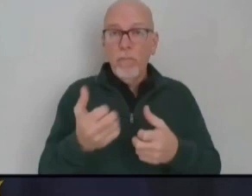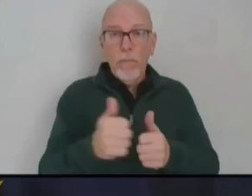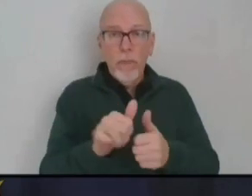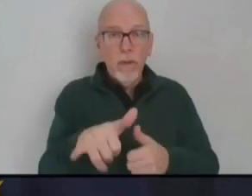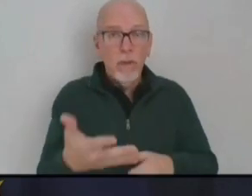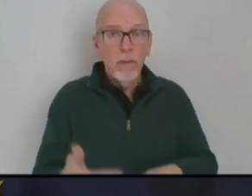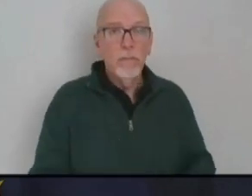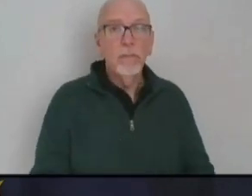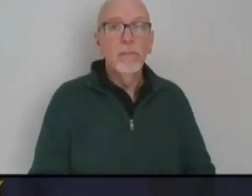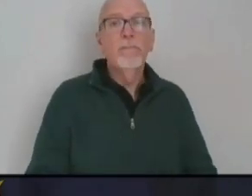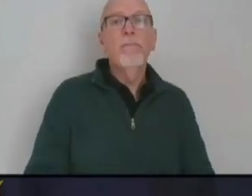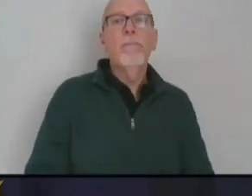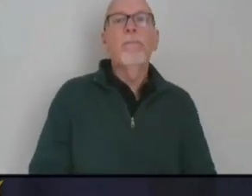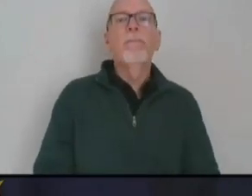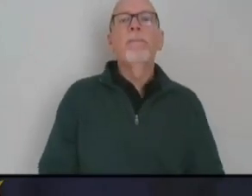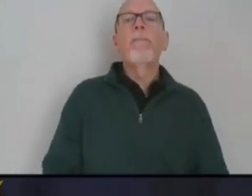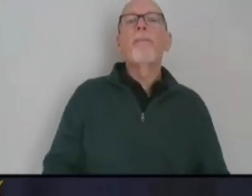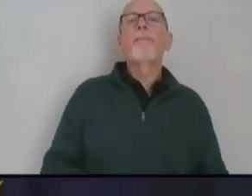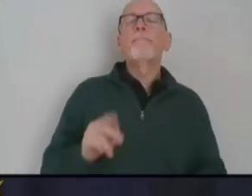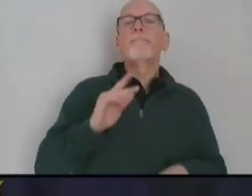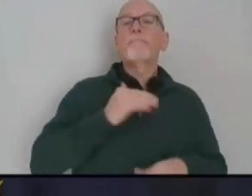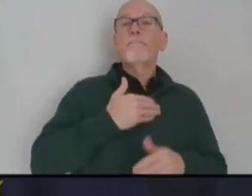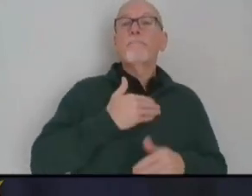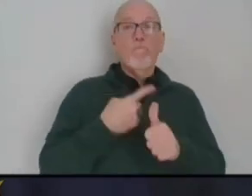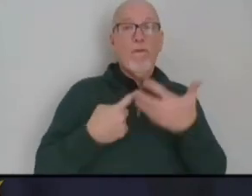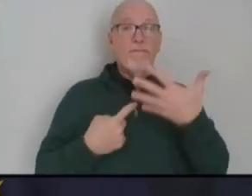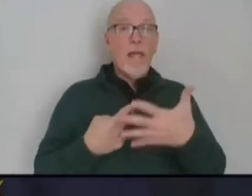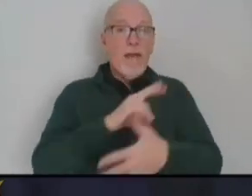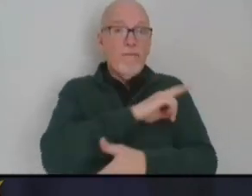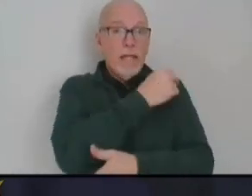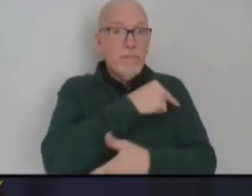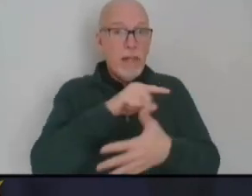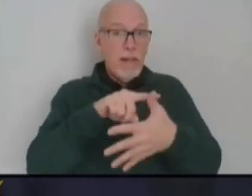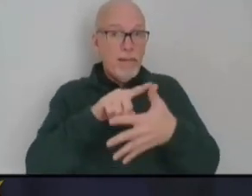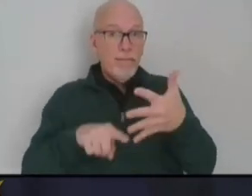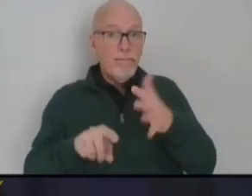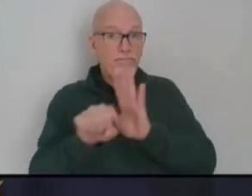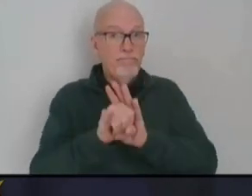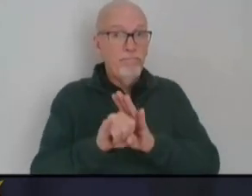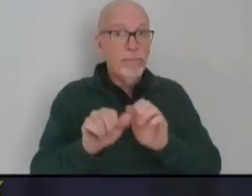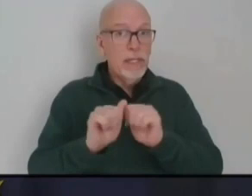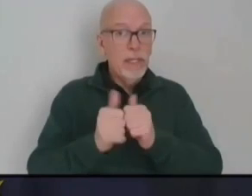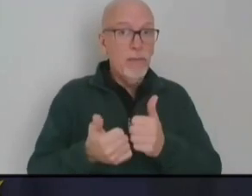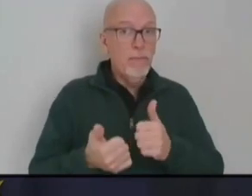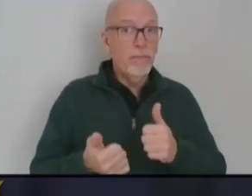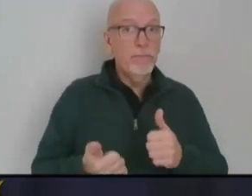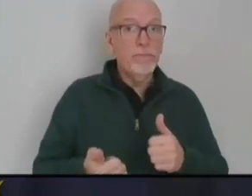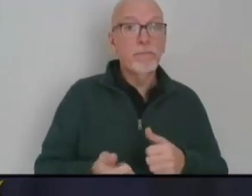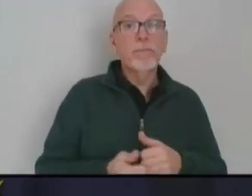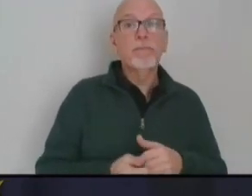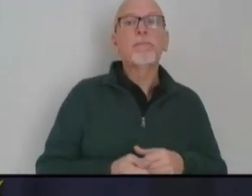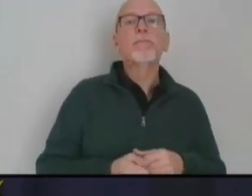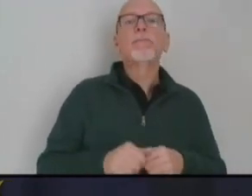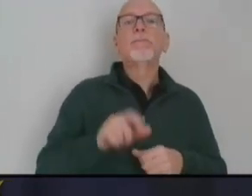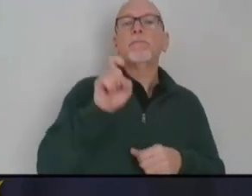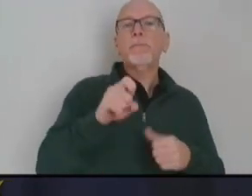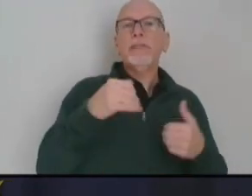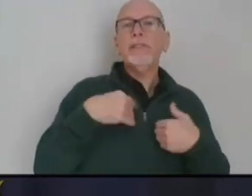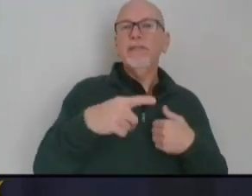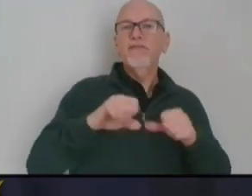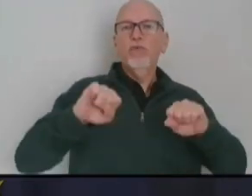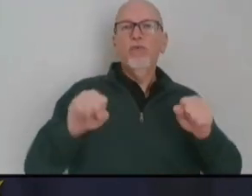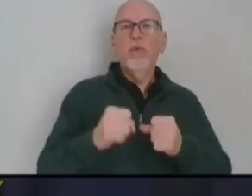Sure. So how our first initial five hospitals were identified is that they had to have the ultra cold storage